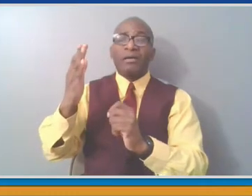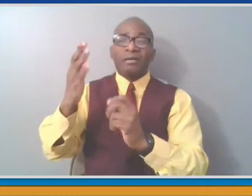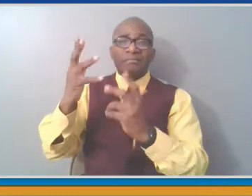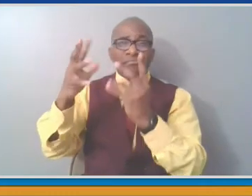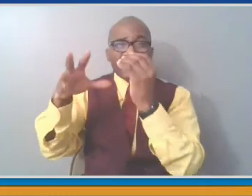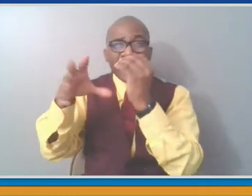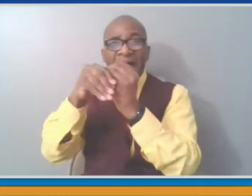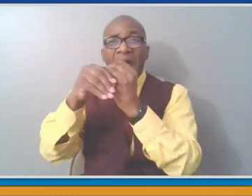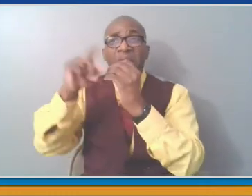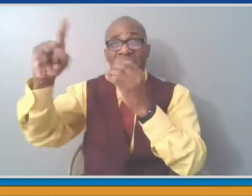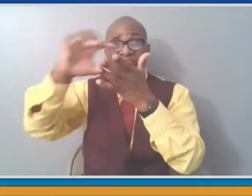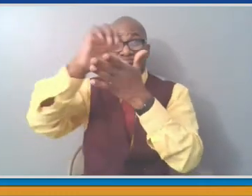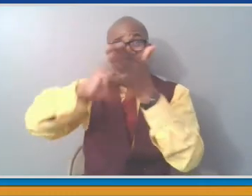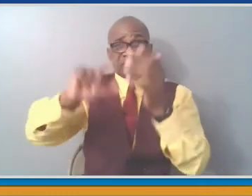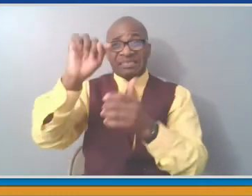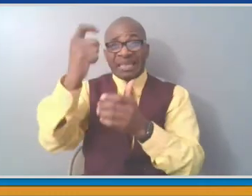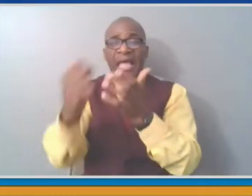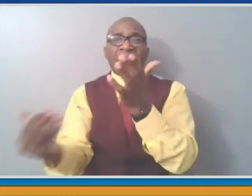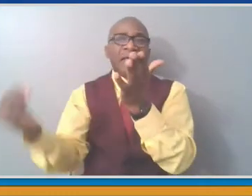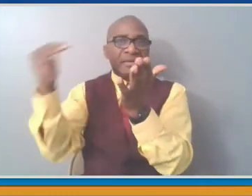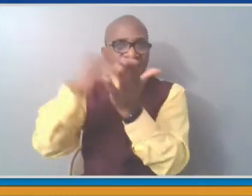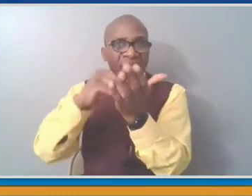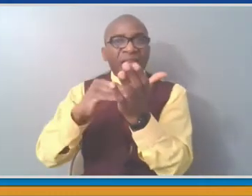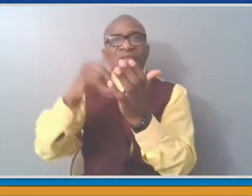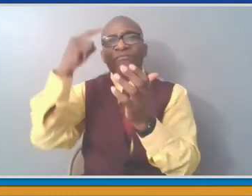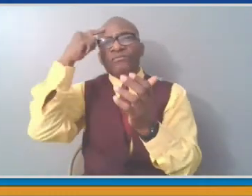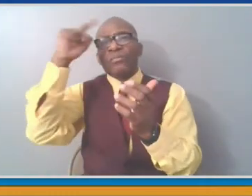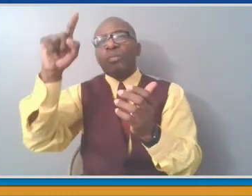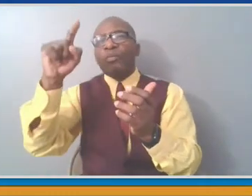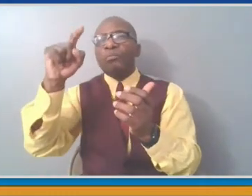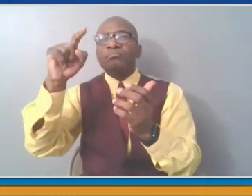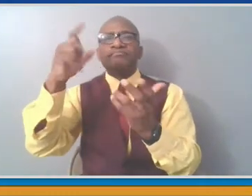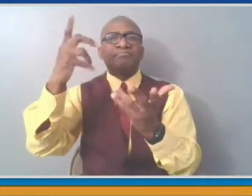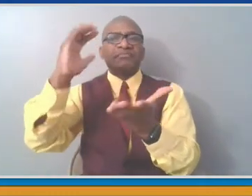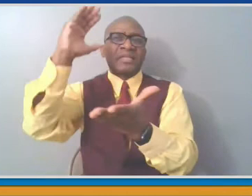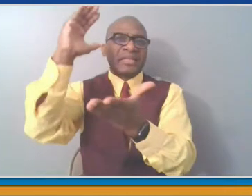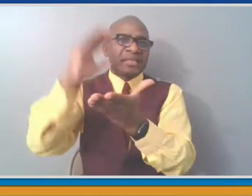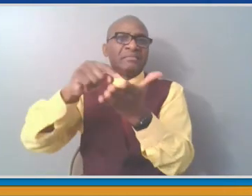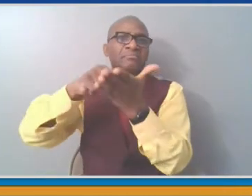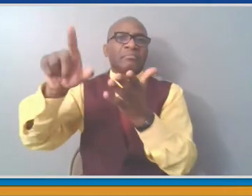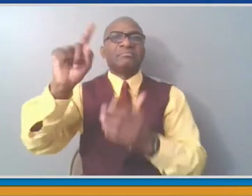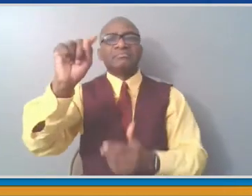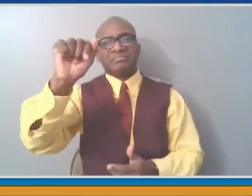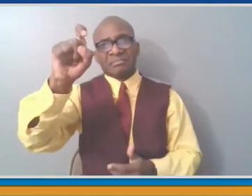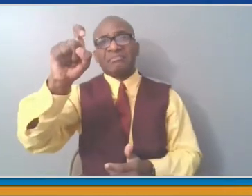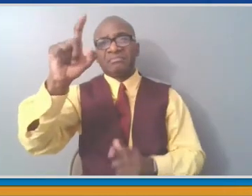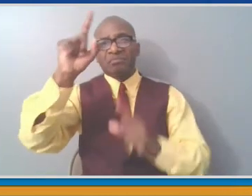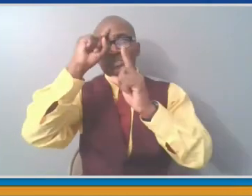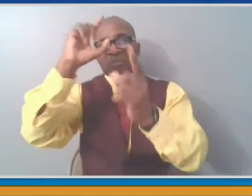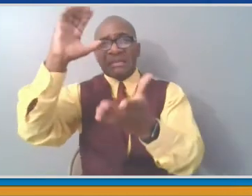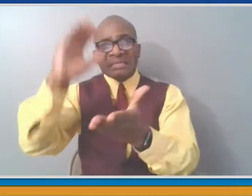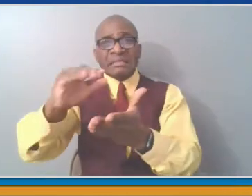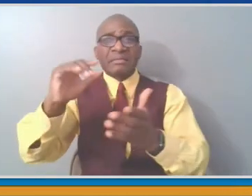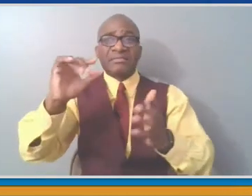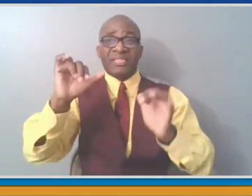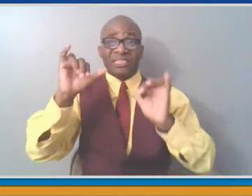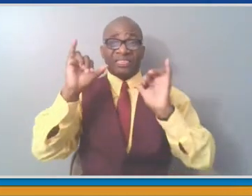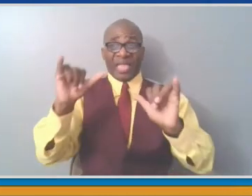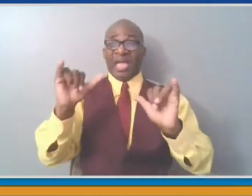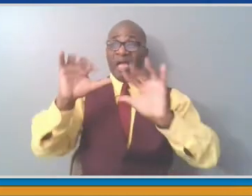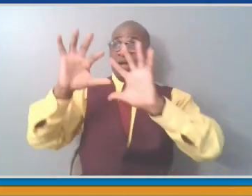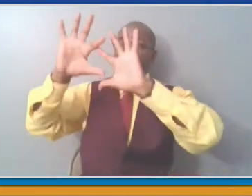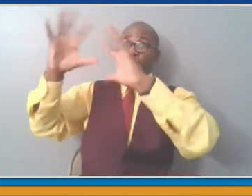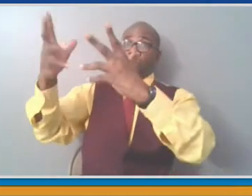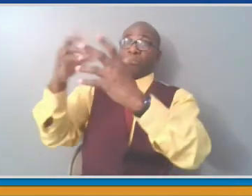He's been ably assisted by our U.S. Senator Kirsten Gillibrand. Our three Congress members, Jamal Bowman, Mondaire Jones, and Sean Patrick